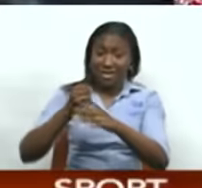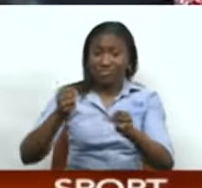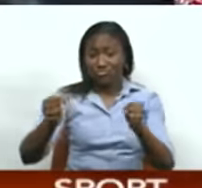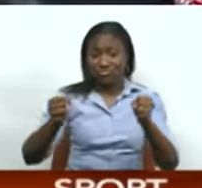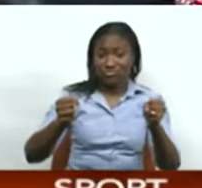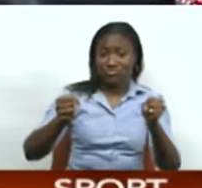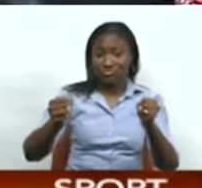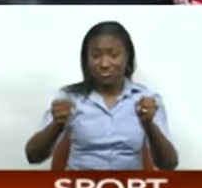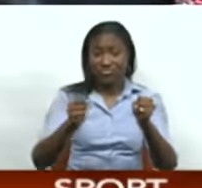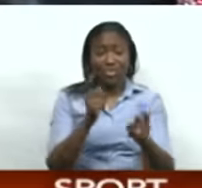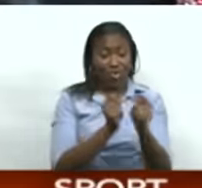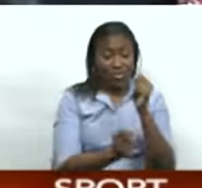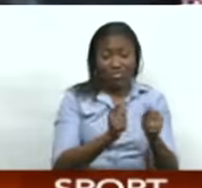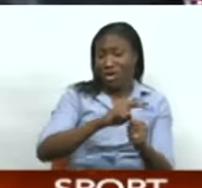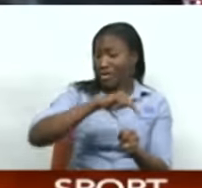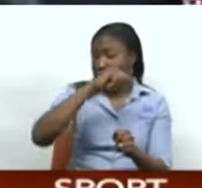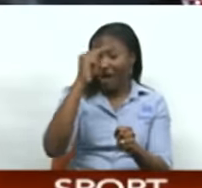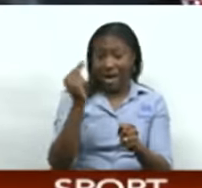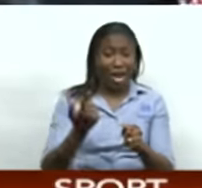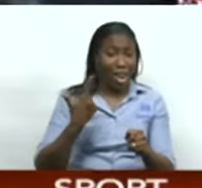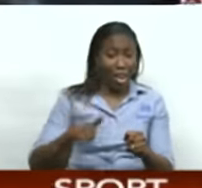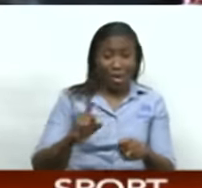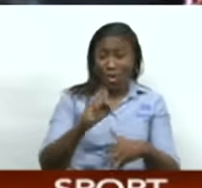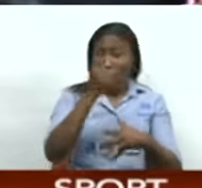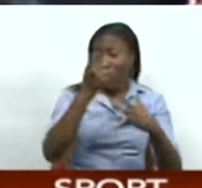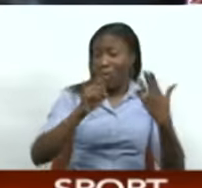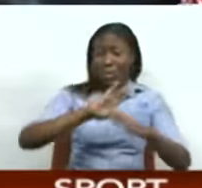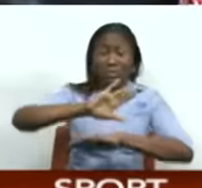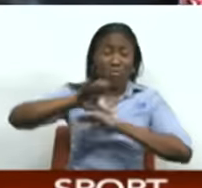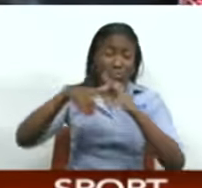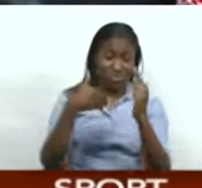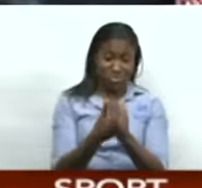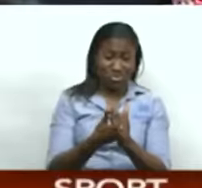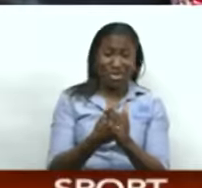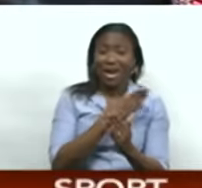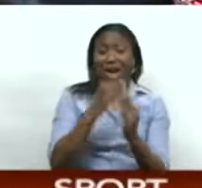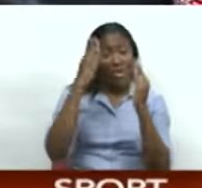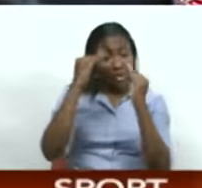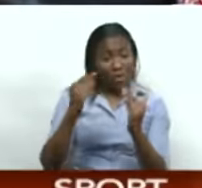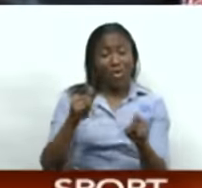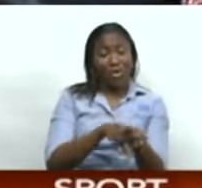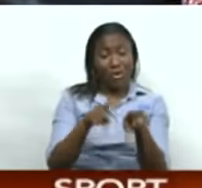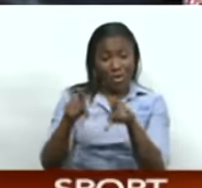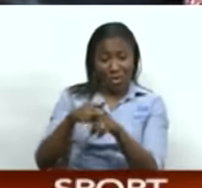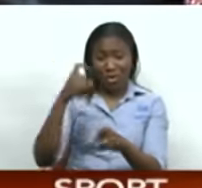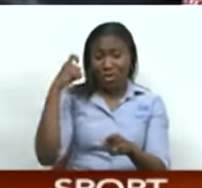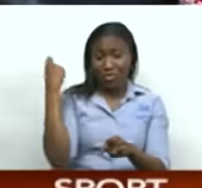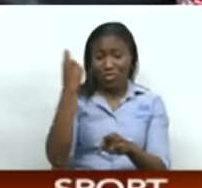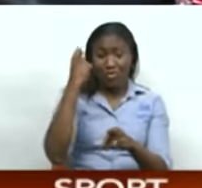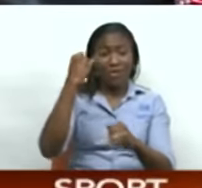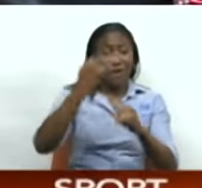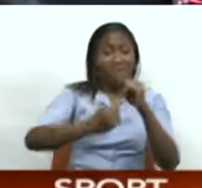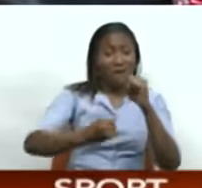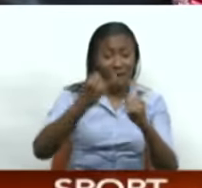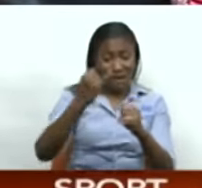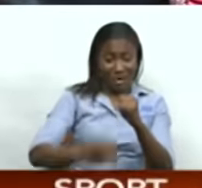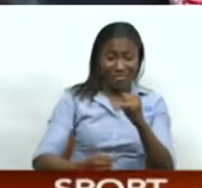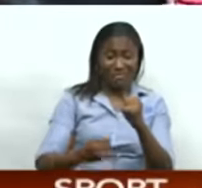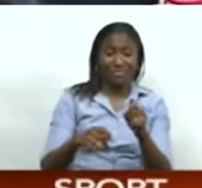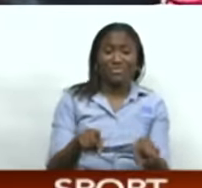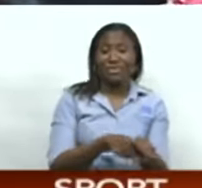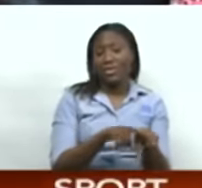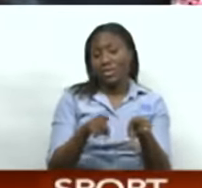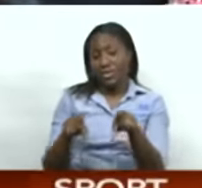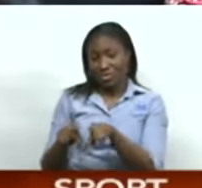is unbeaten and would do well to avoid a blemish in the final, going after a record 13th title. There's also the matter